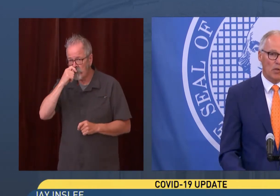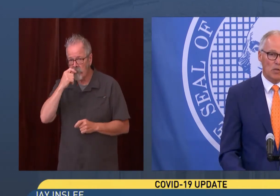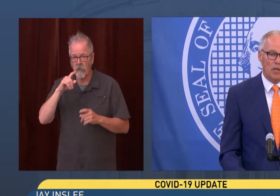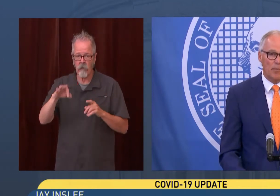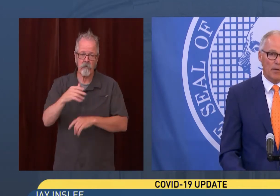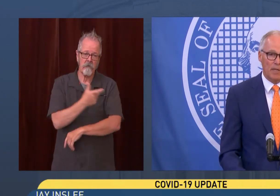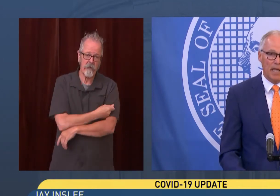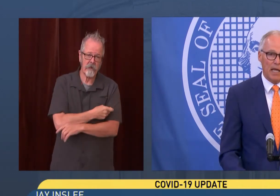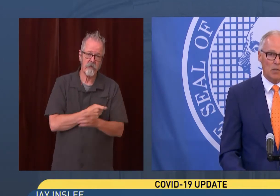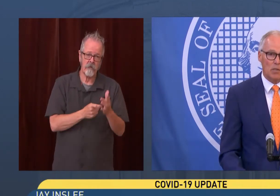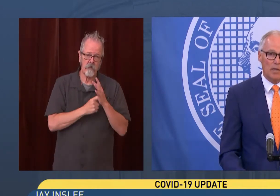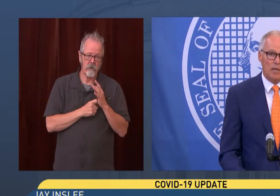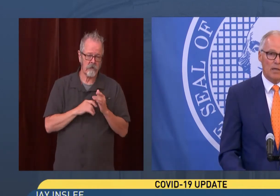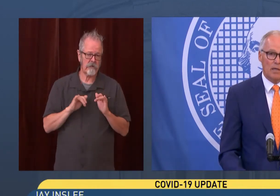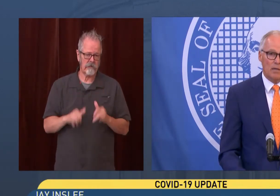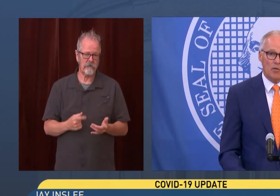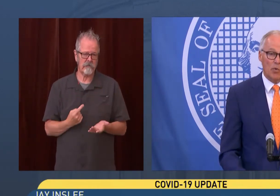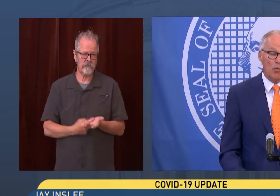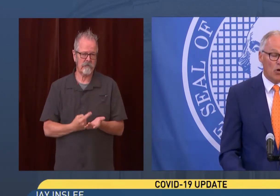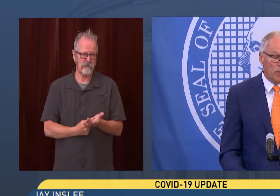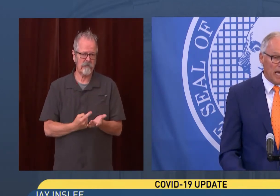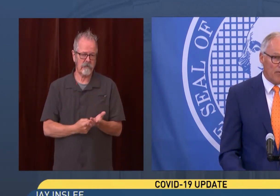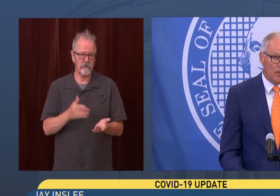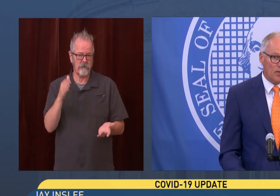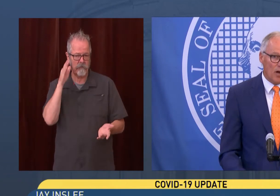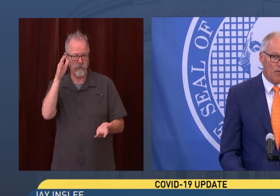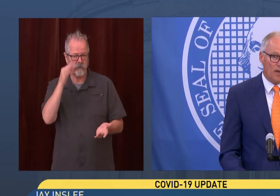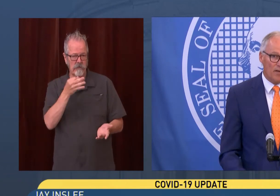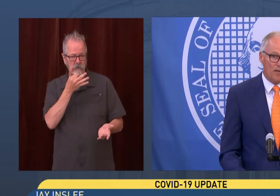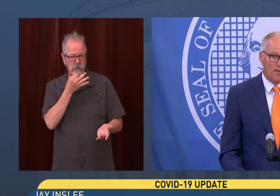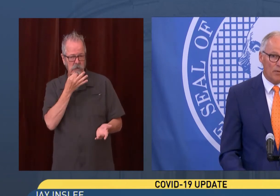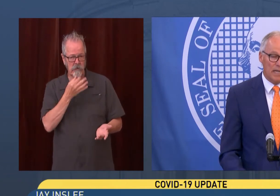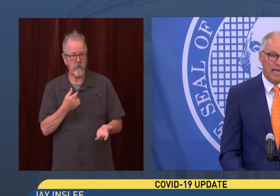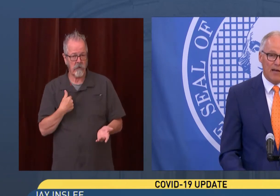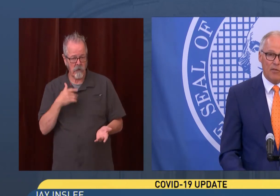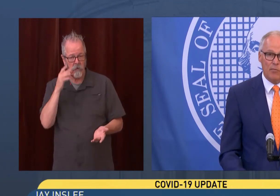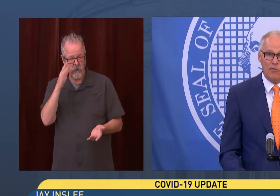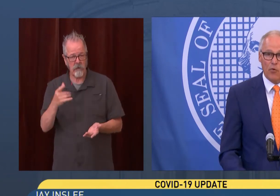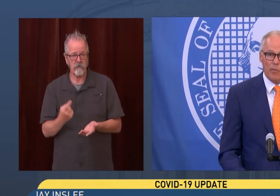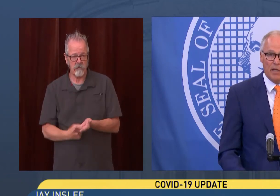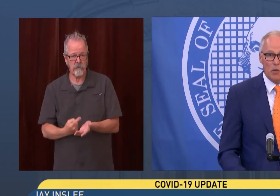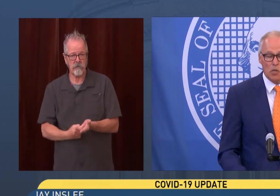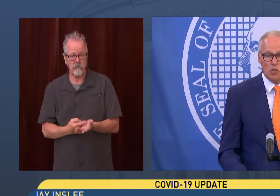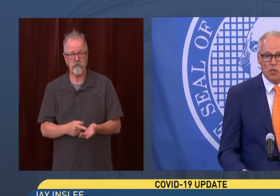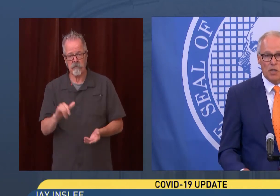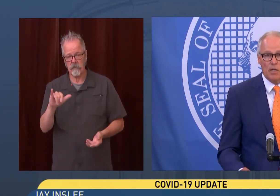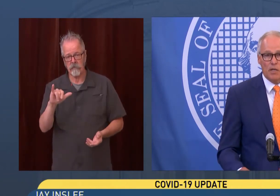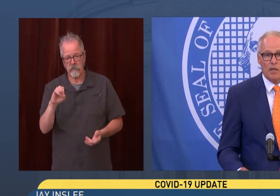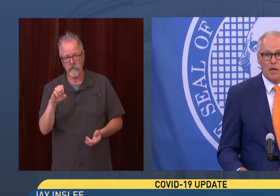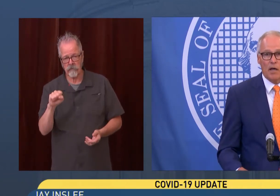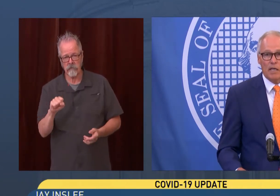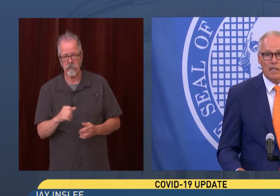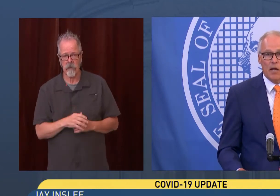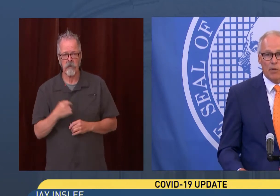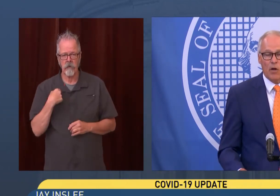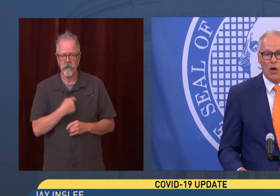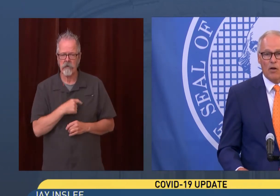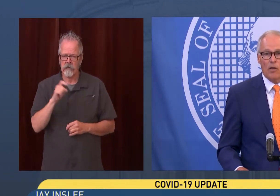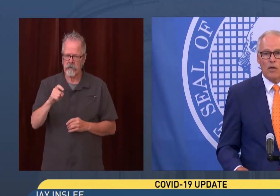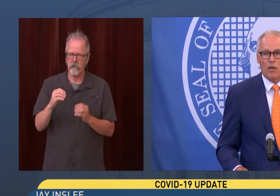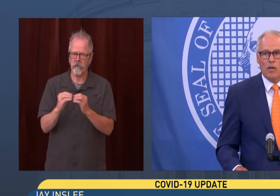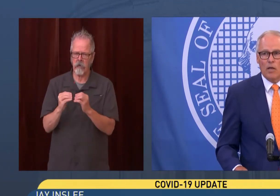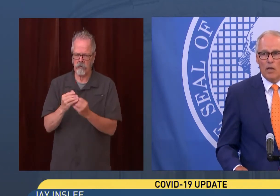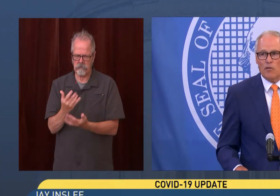possibilities in the upcoming days. So we will be having those conversations. We need to have them before we make a decision in that